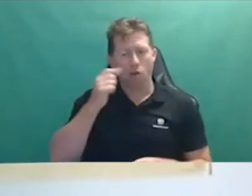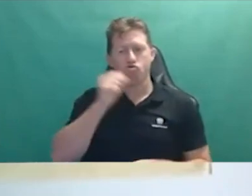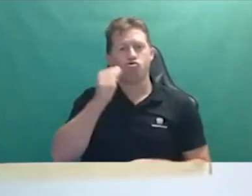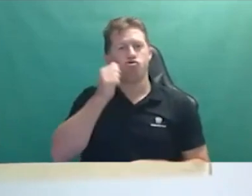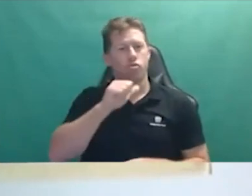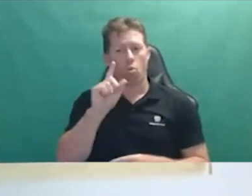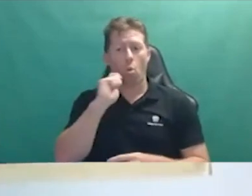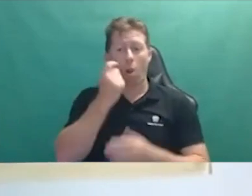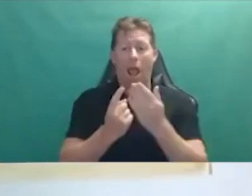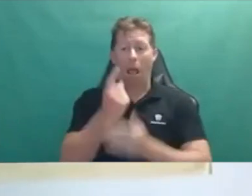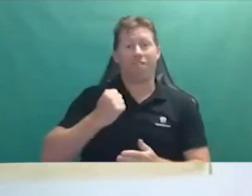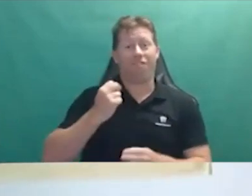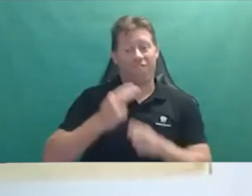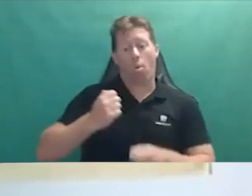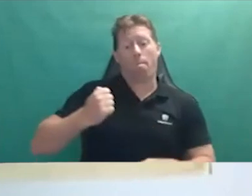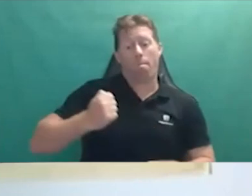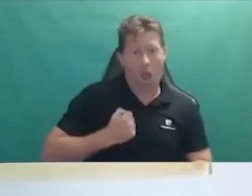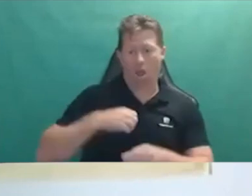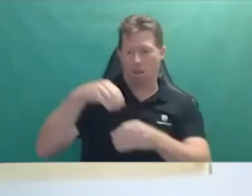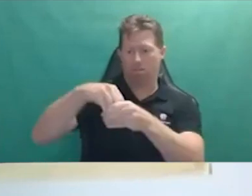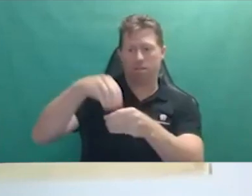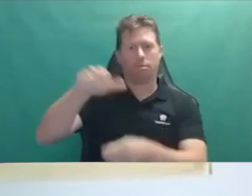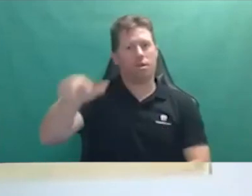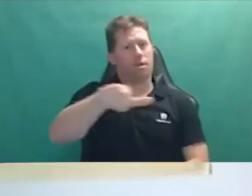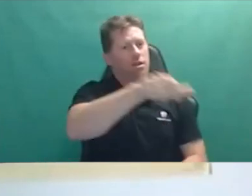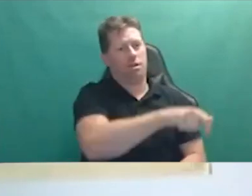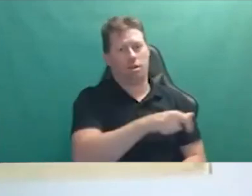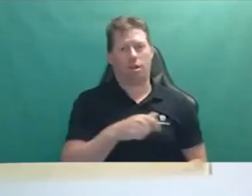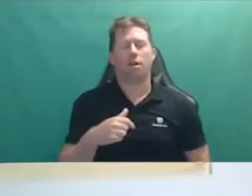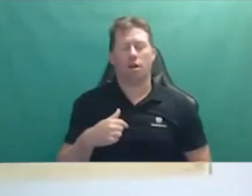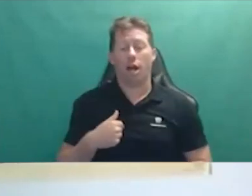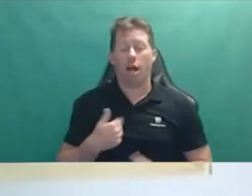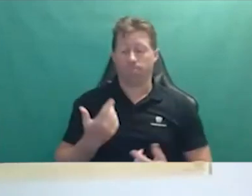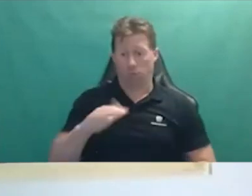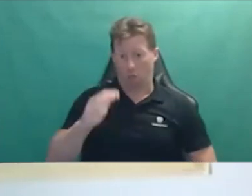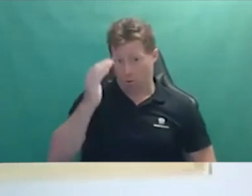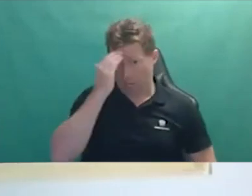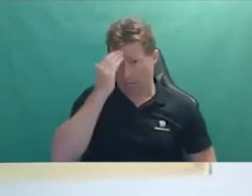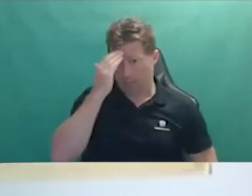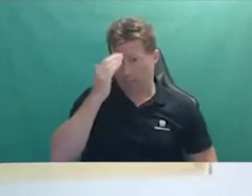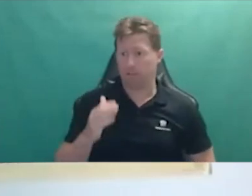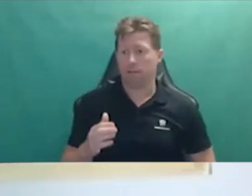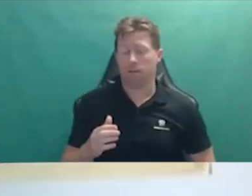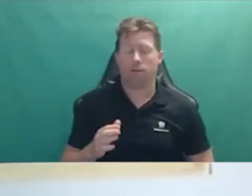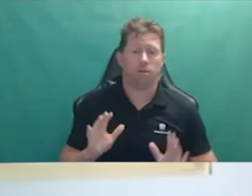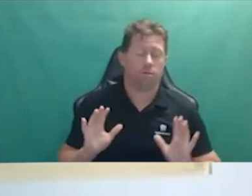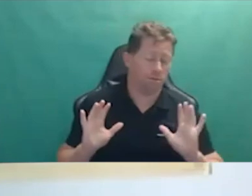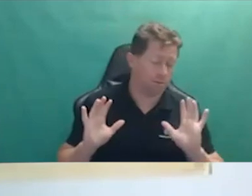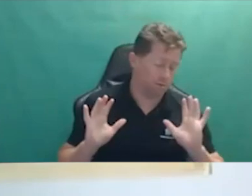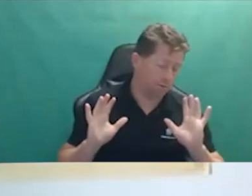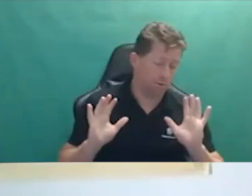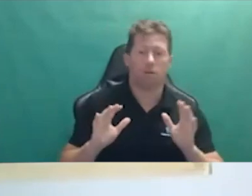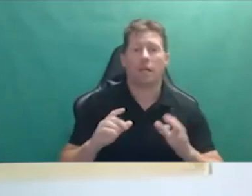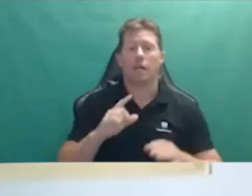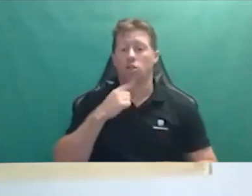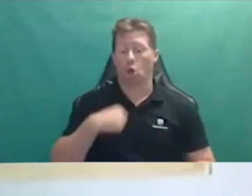happen for them as well as being a participant myself. So we proceeded with it and it didn't get any better. We were told just to answer yes